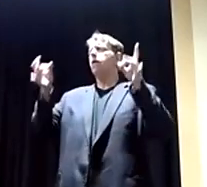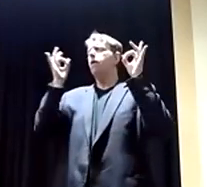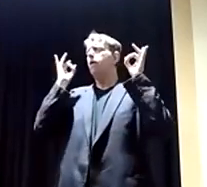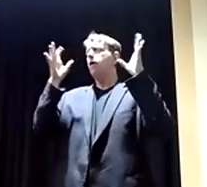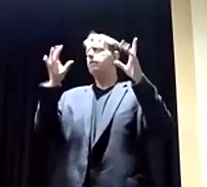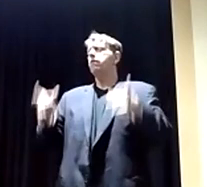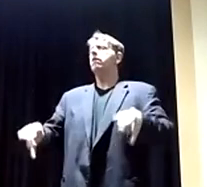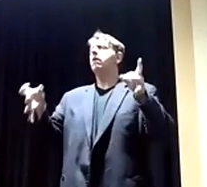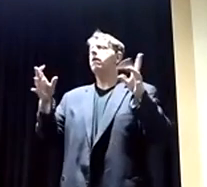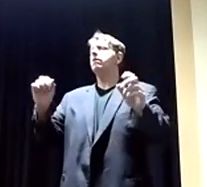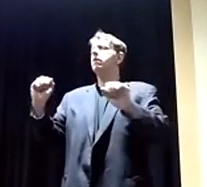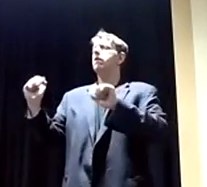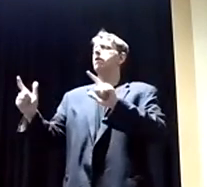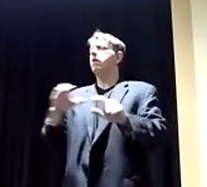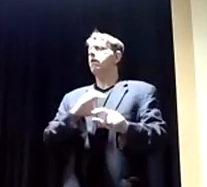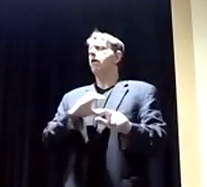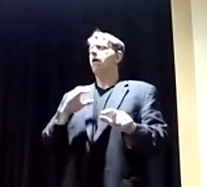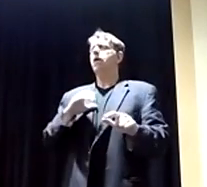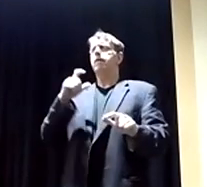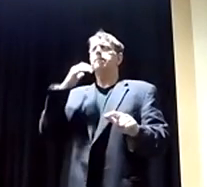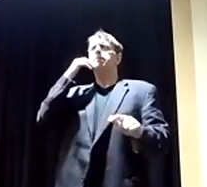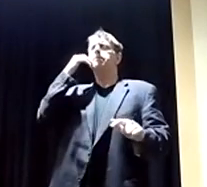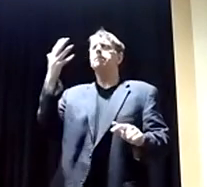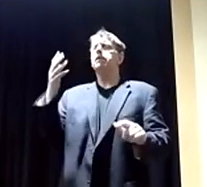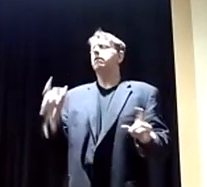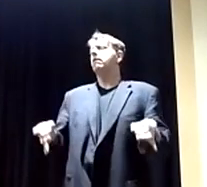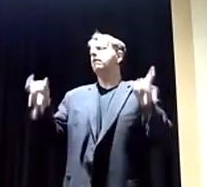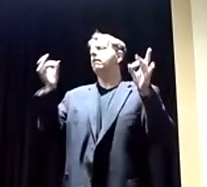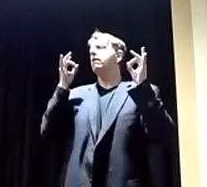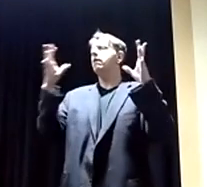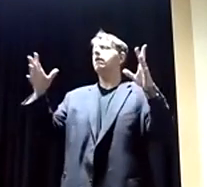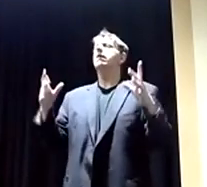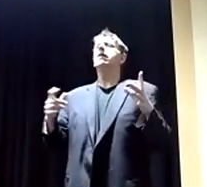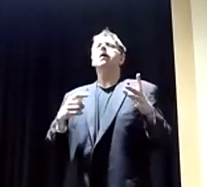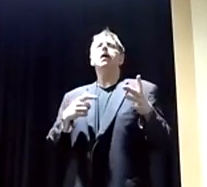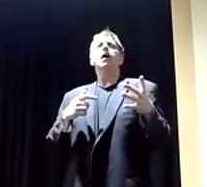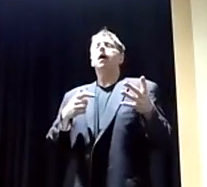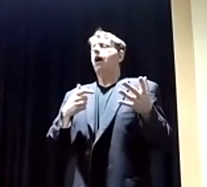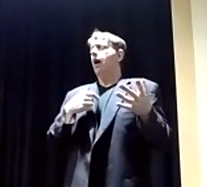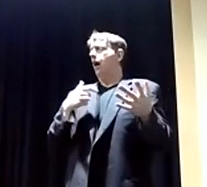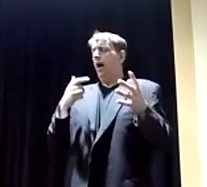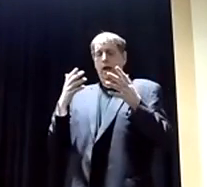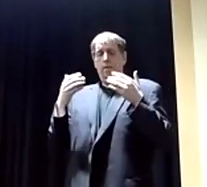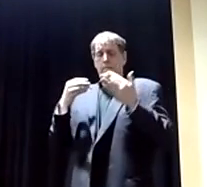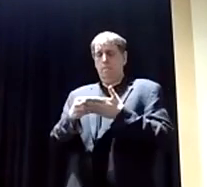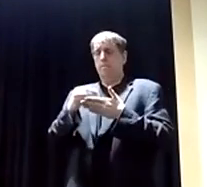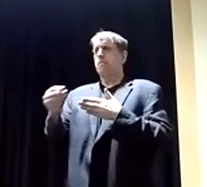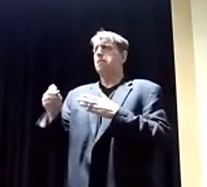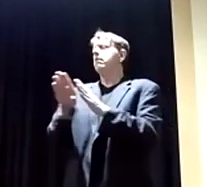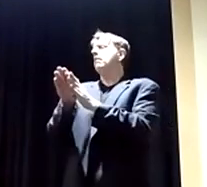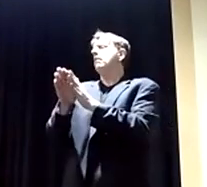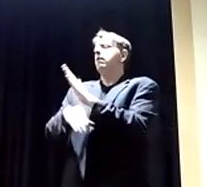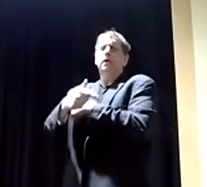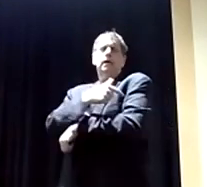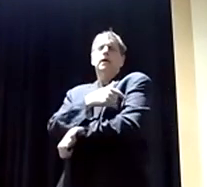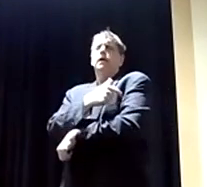awful. Everyone in Congress should be ashamed of themselves. It is terrible. I have to buy this no name cheap insulin from Walmart for $25.